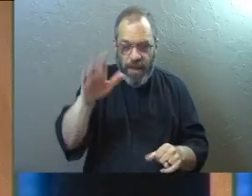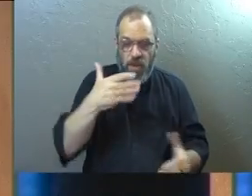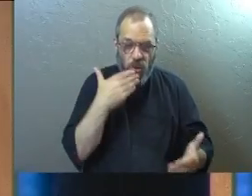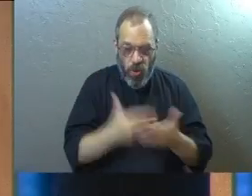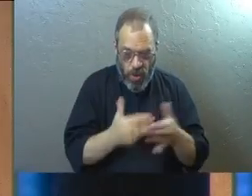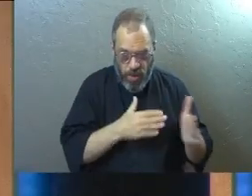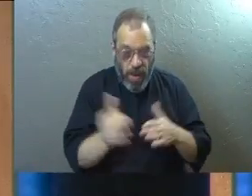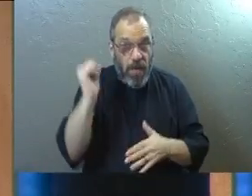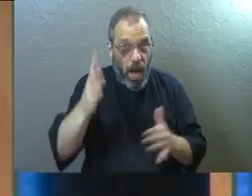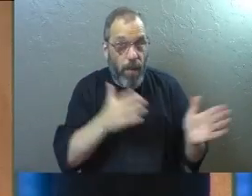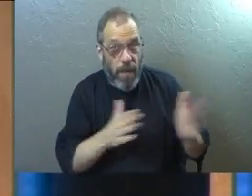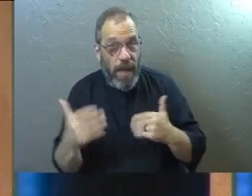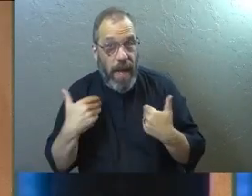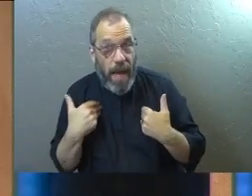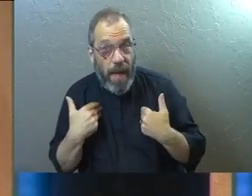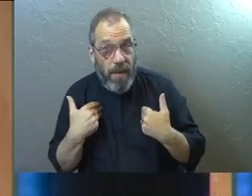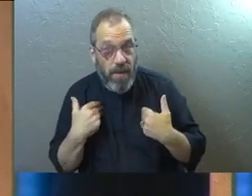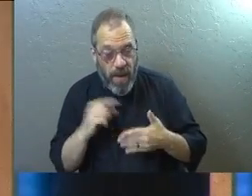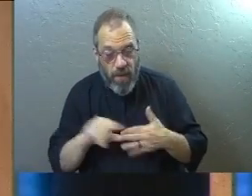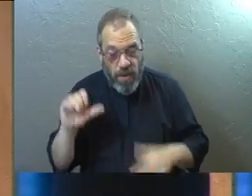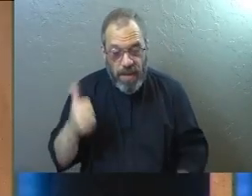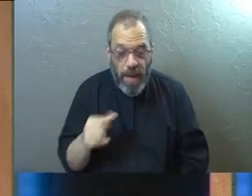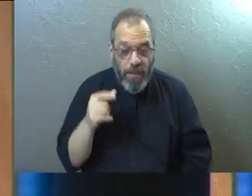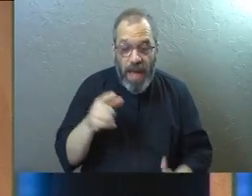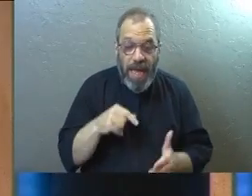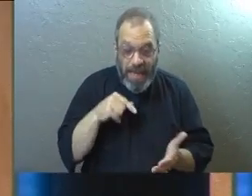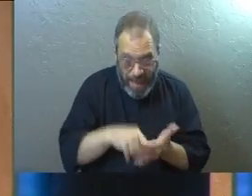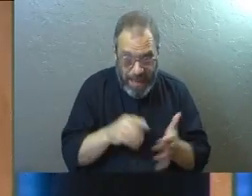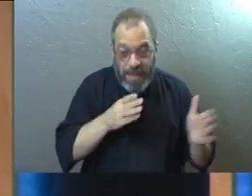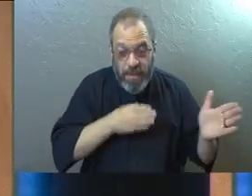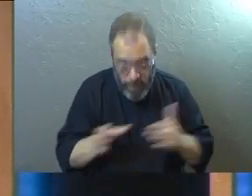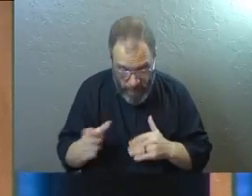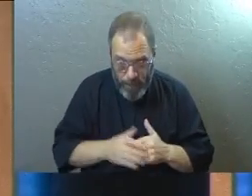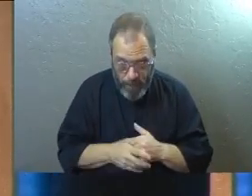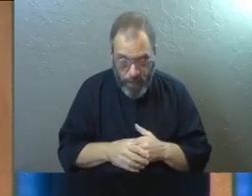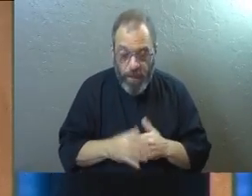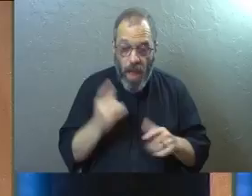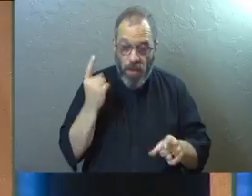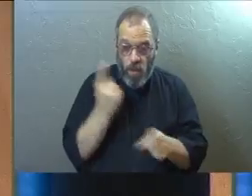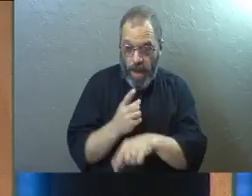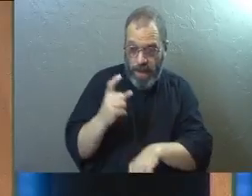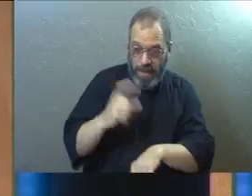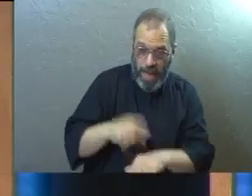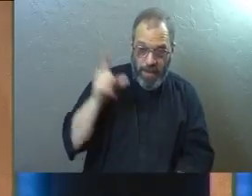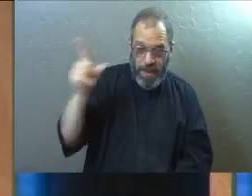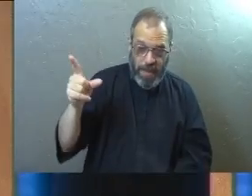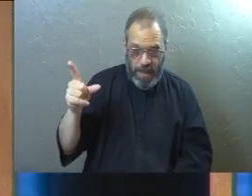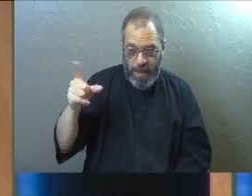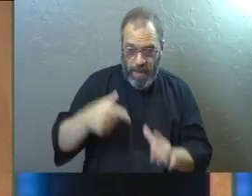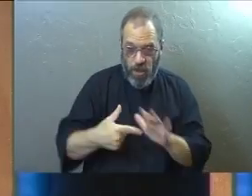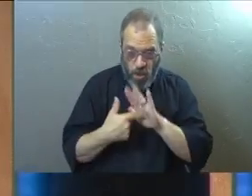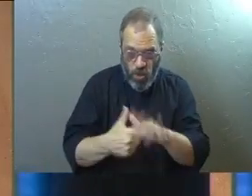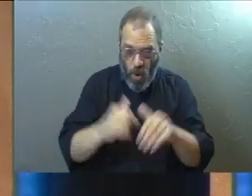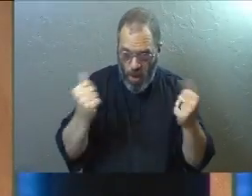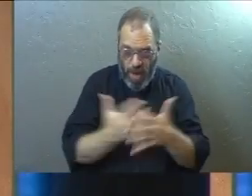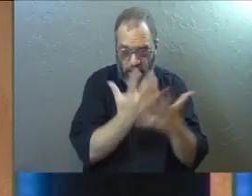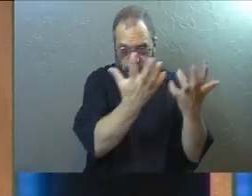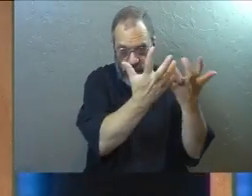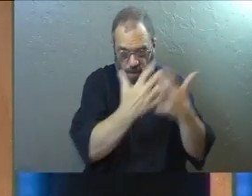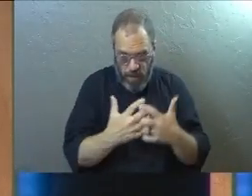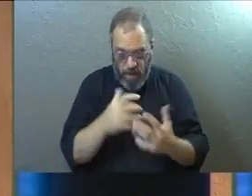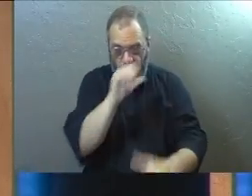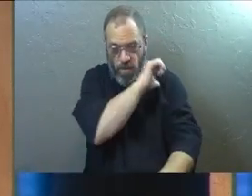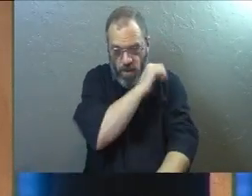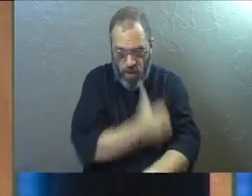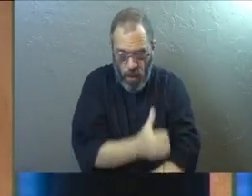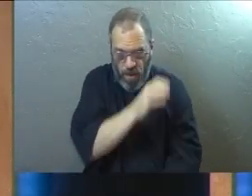good plan. God's got a plan. Verse 10. And this is the plan. At the right time, he will bring everything together under the